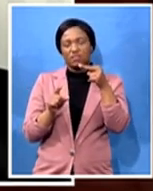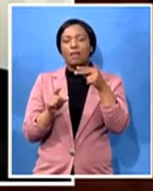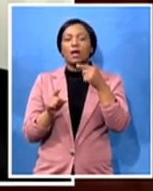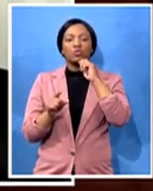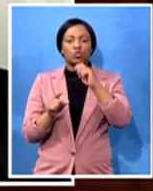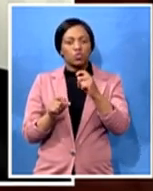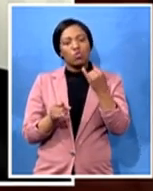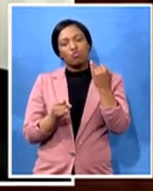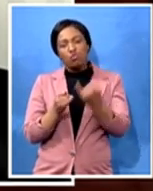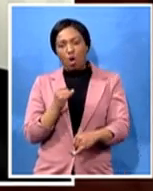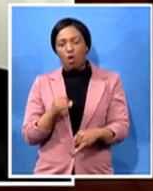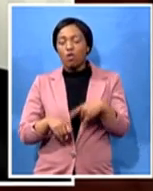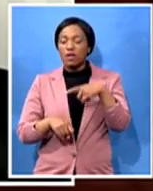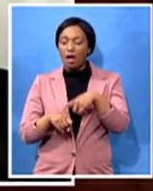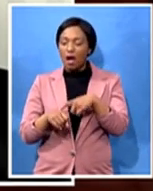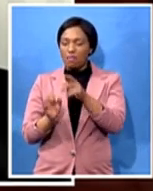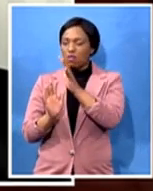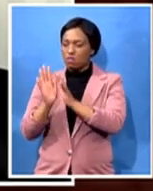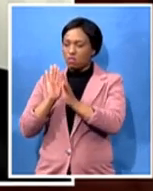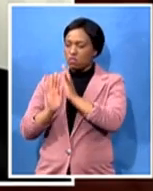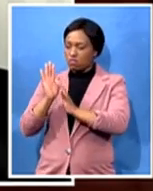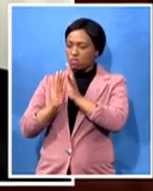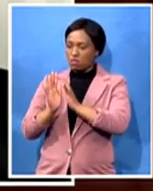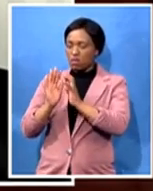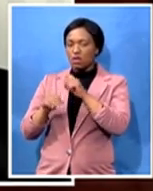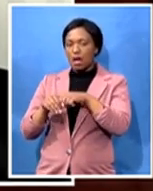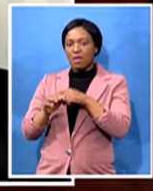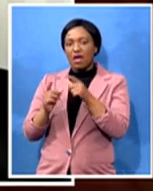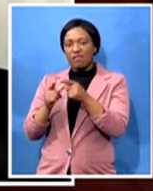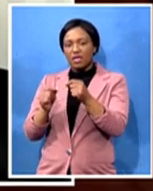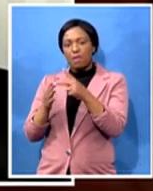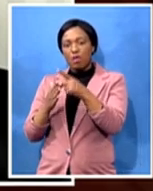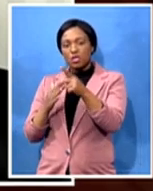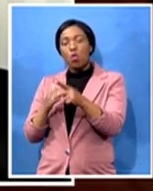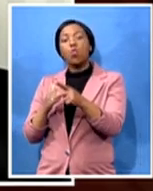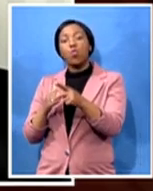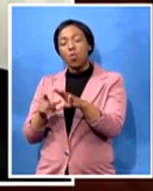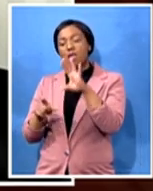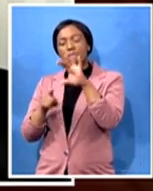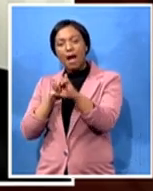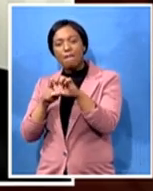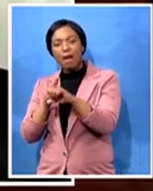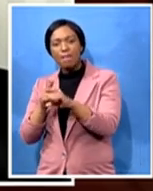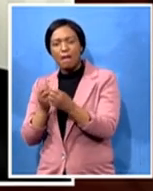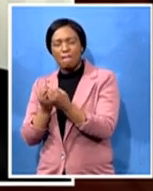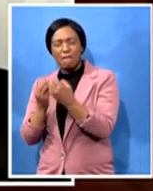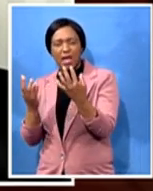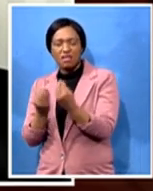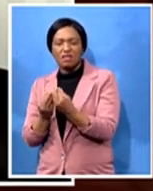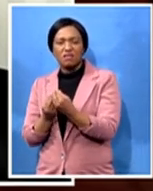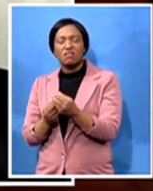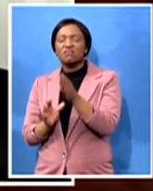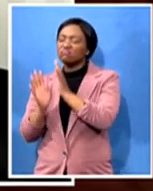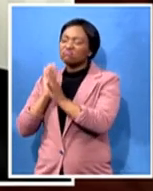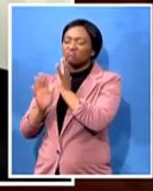i discovered a lot of things um talk to us about those discoveries give us some insight into what you